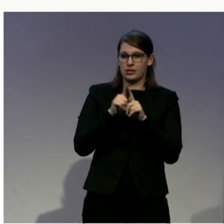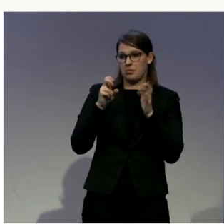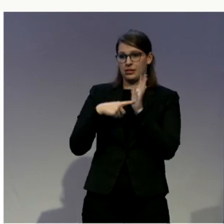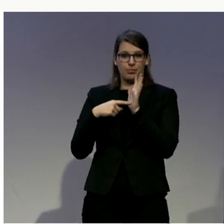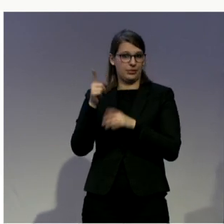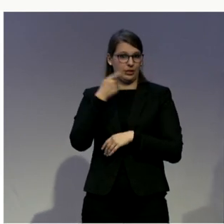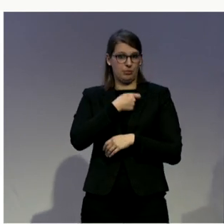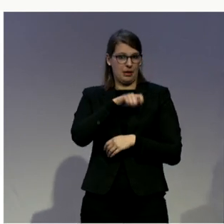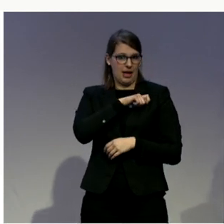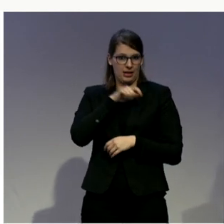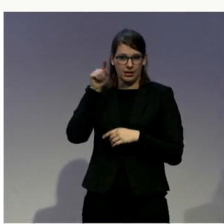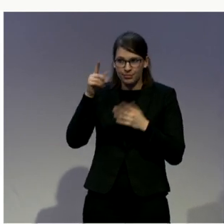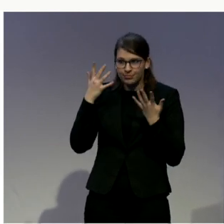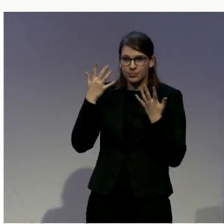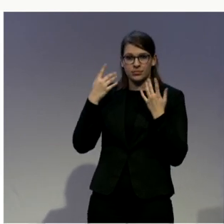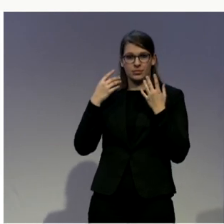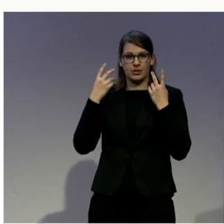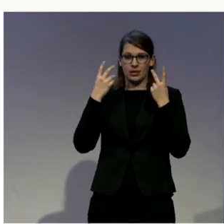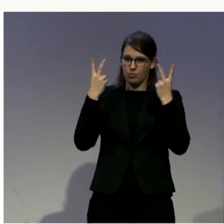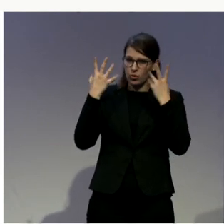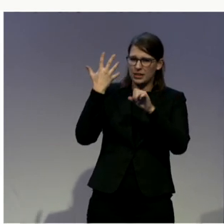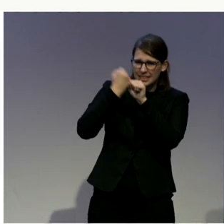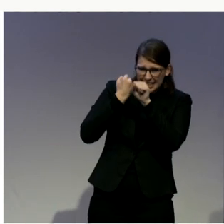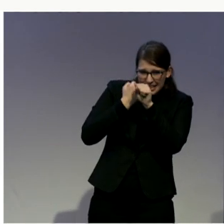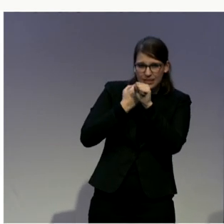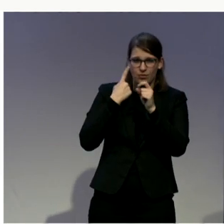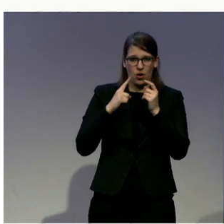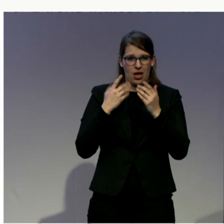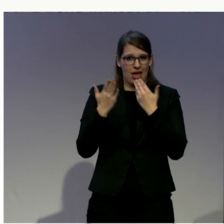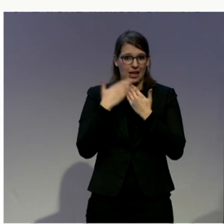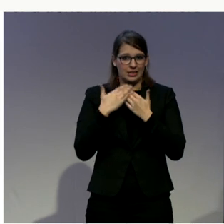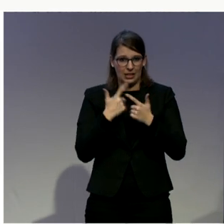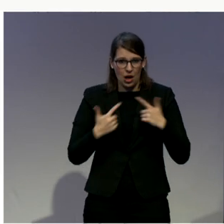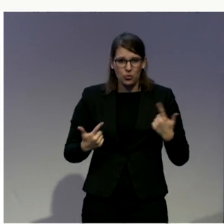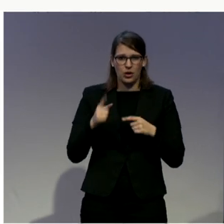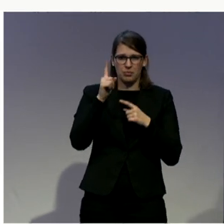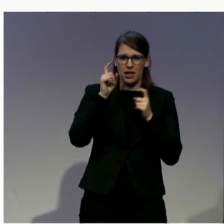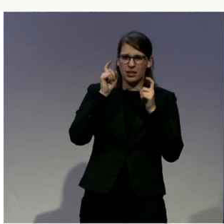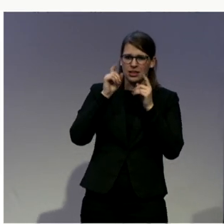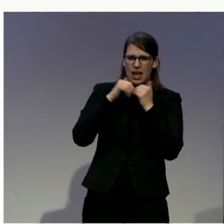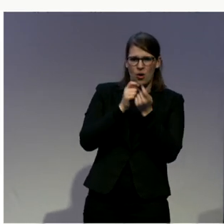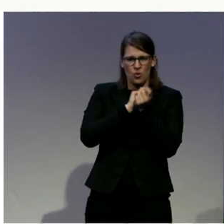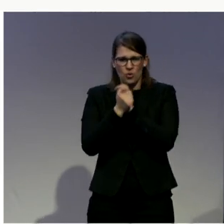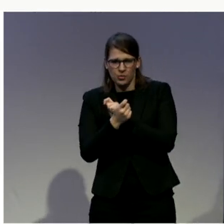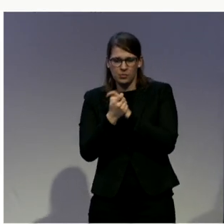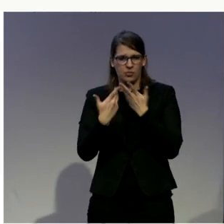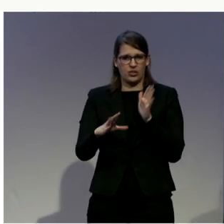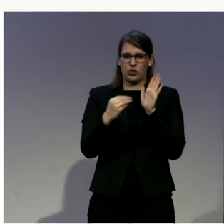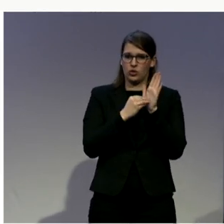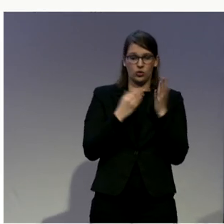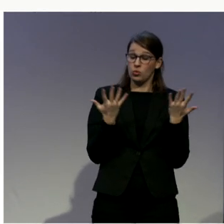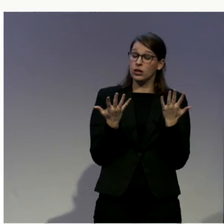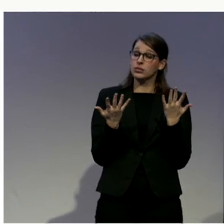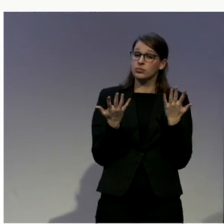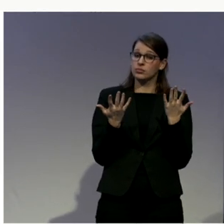Procedure Code has made compulsory that all sentences,